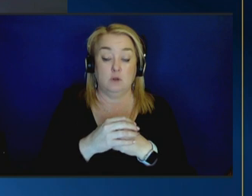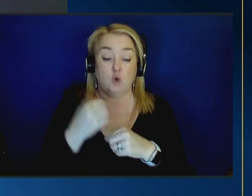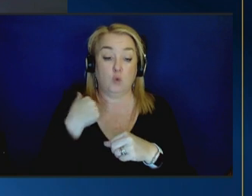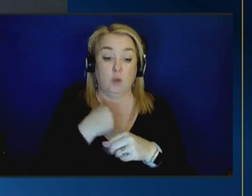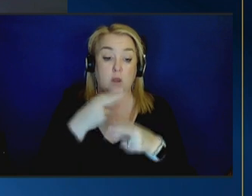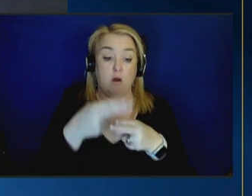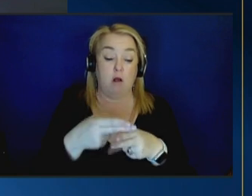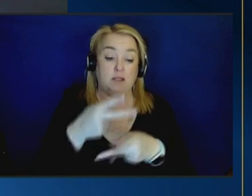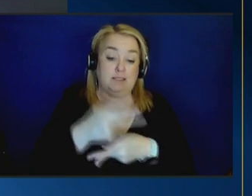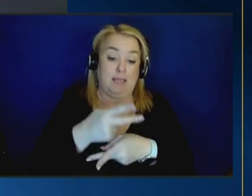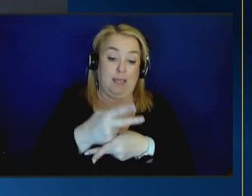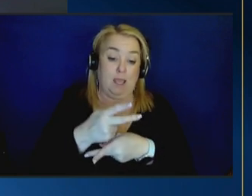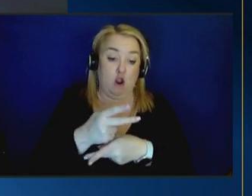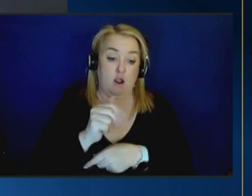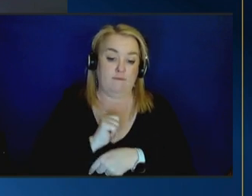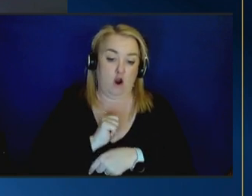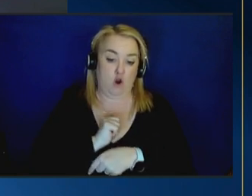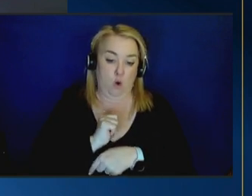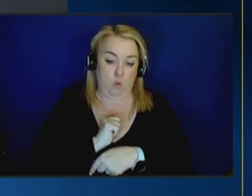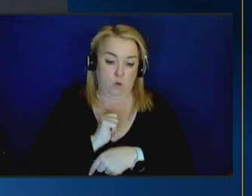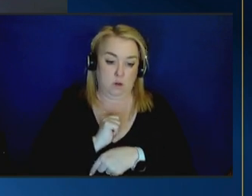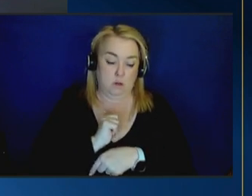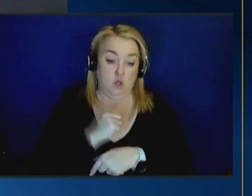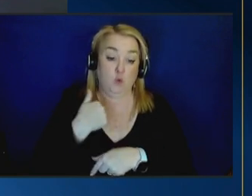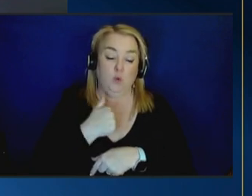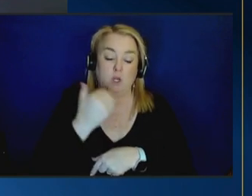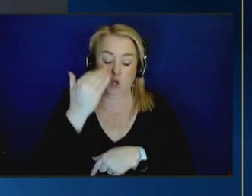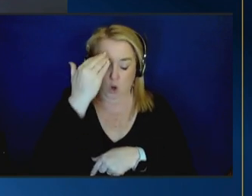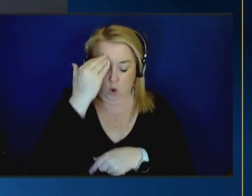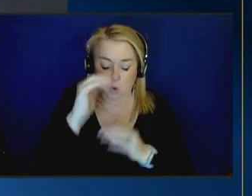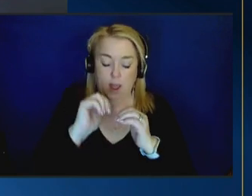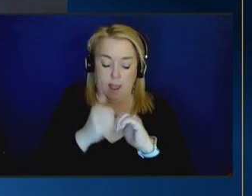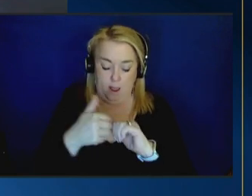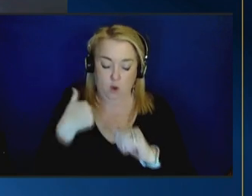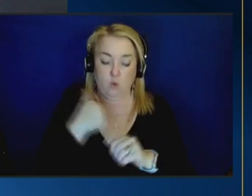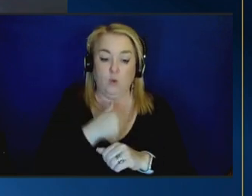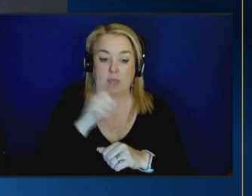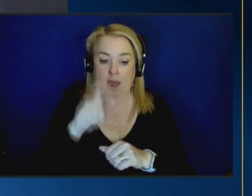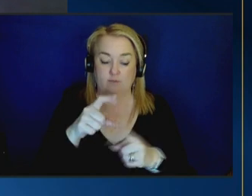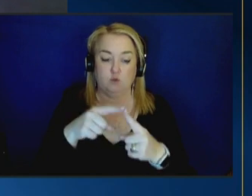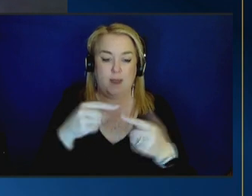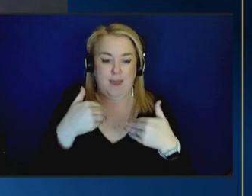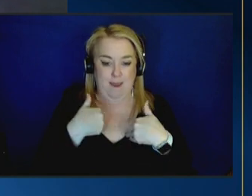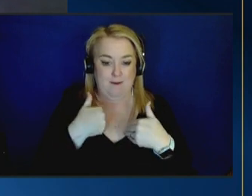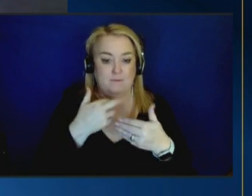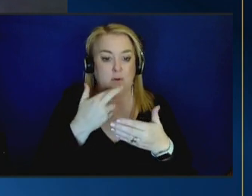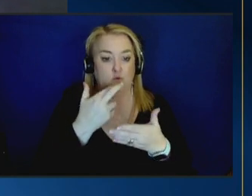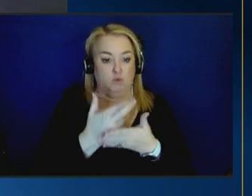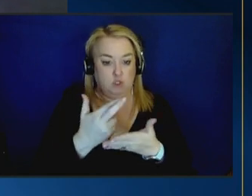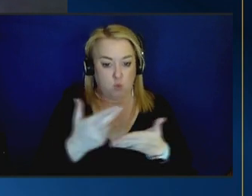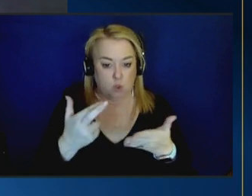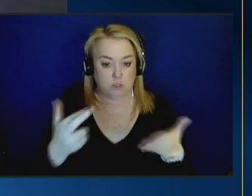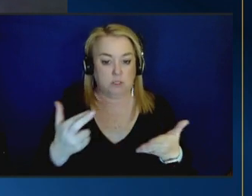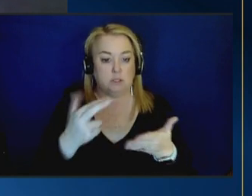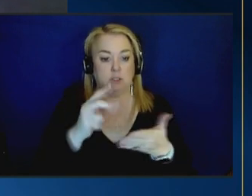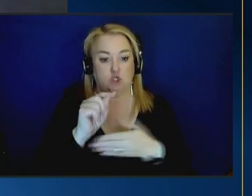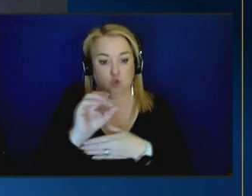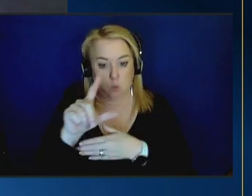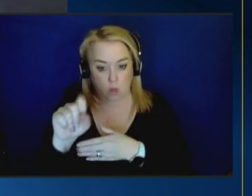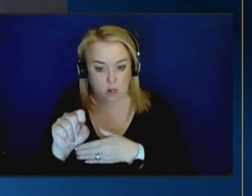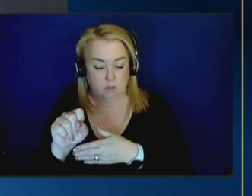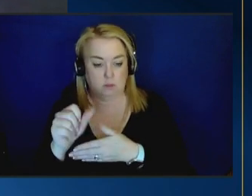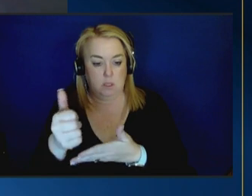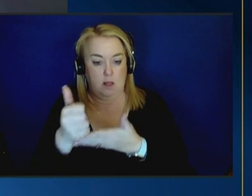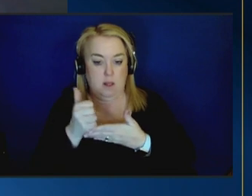taking care of our own we know how to take care of our own we just have to have resources and tools to do that so